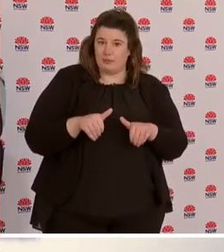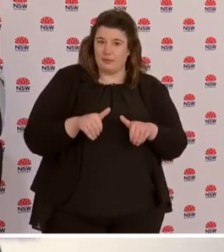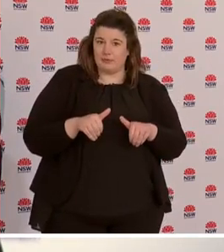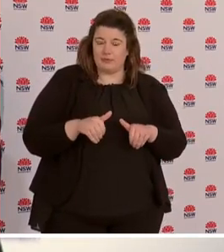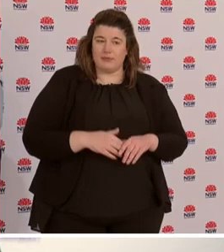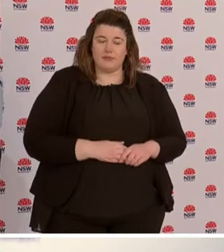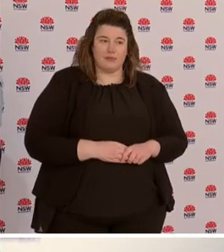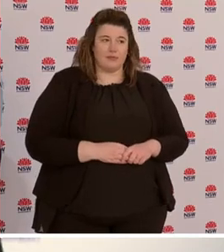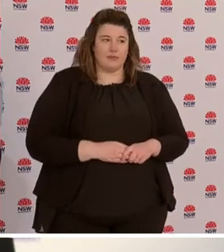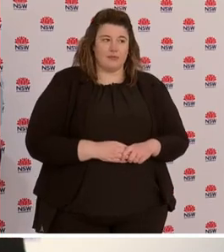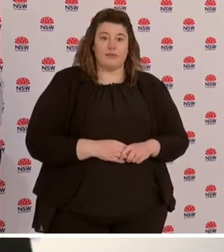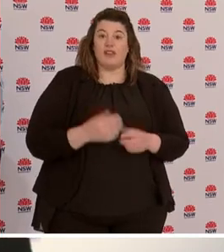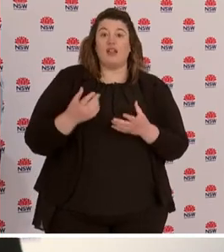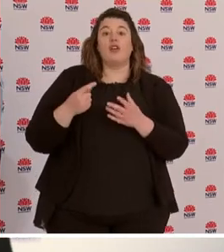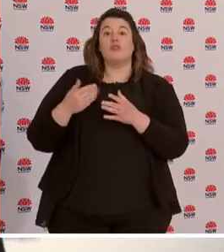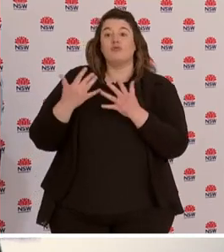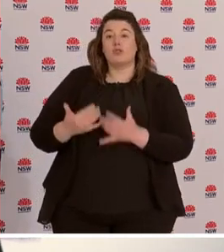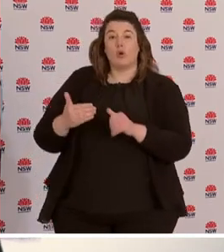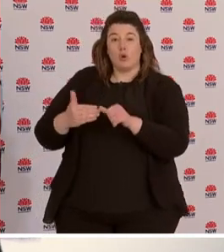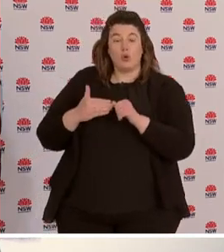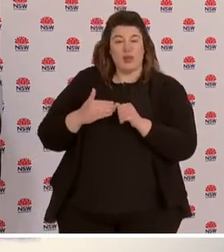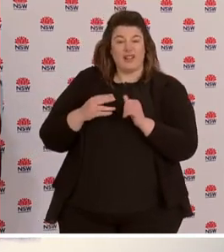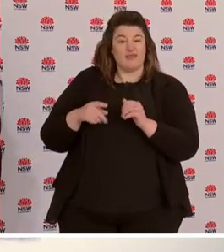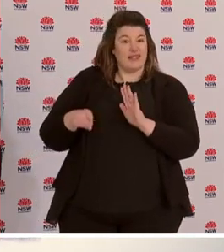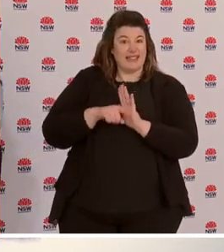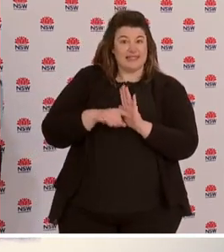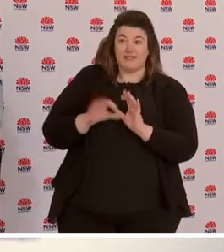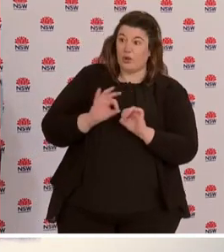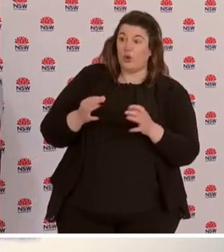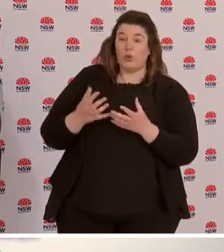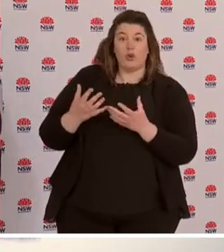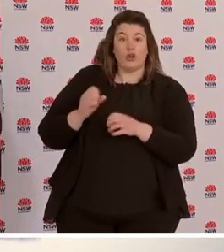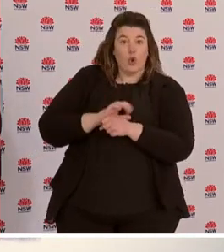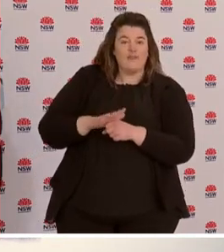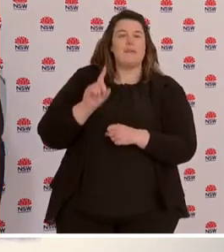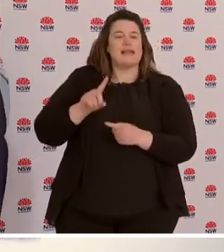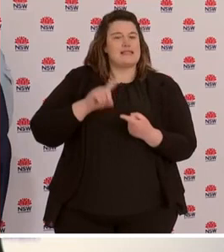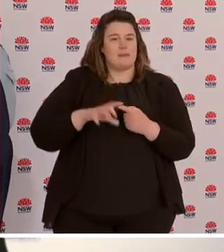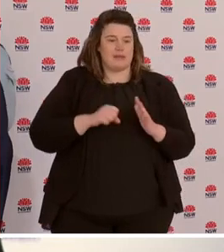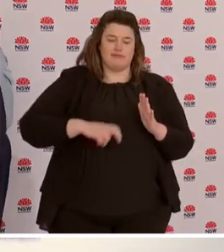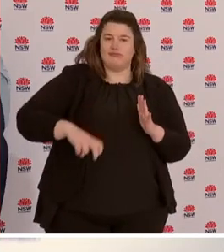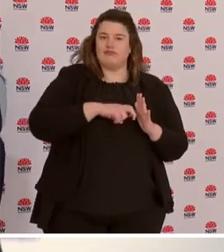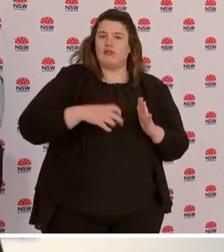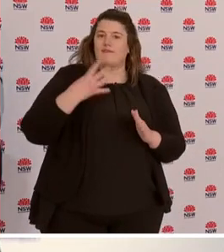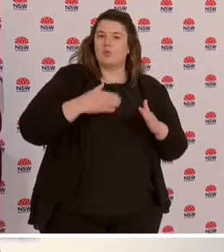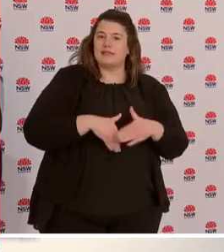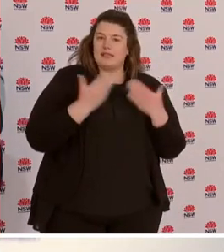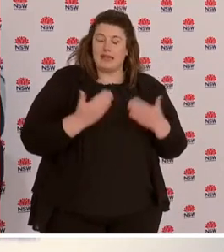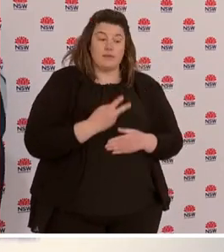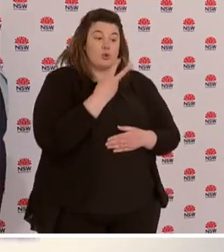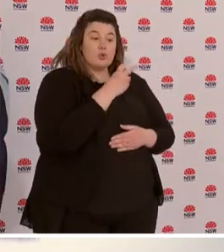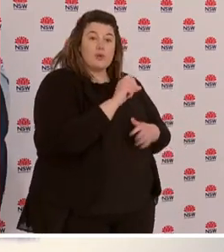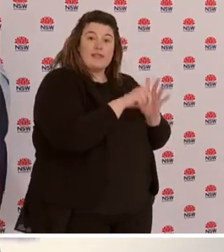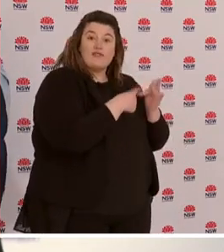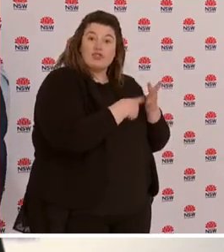but this didn't change the fact that he had to isolate for 14 days. On the 20th of July we were